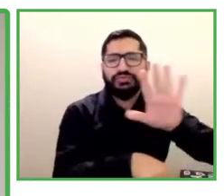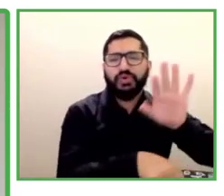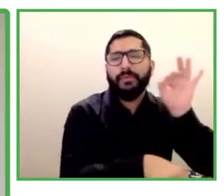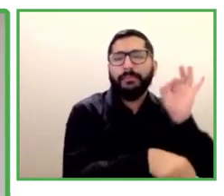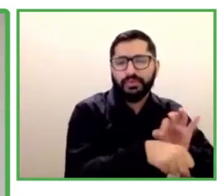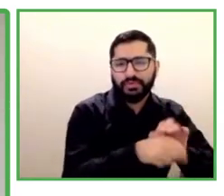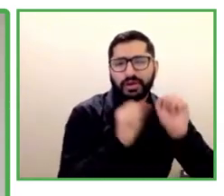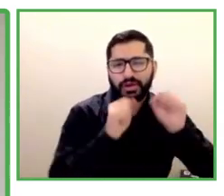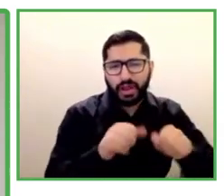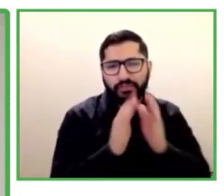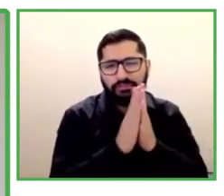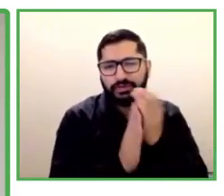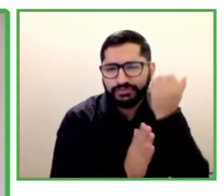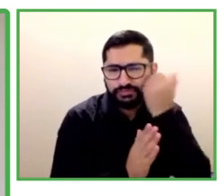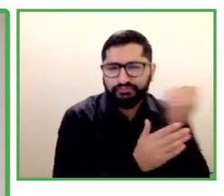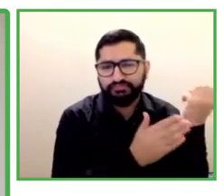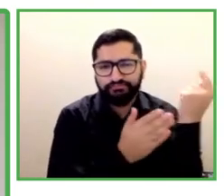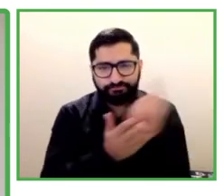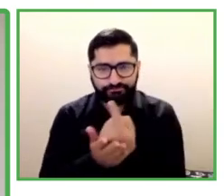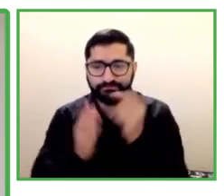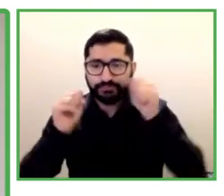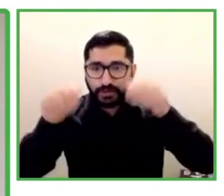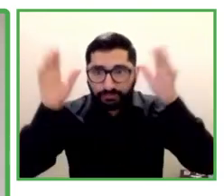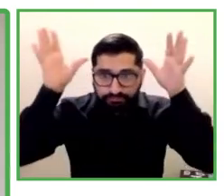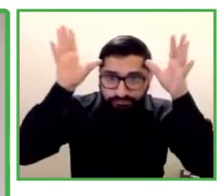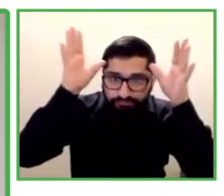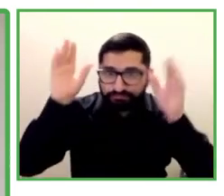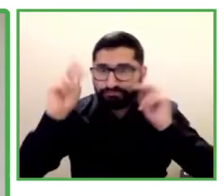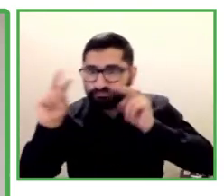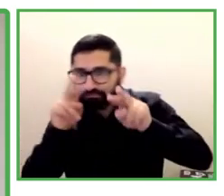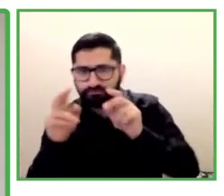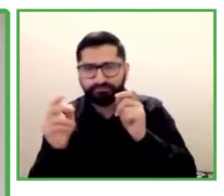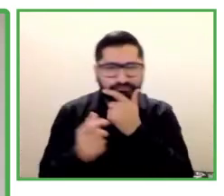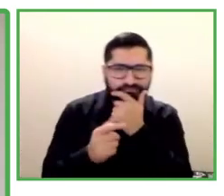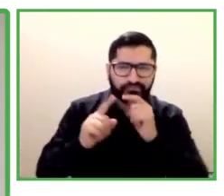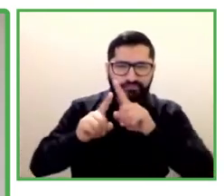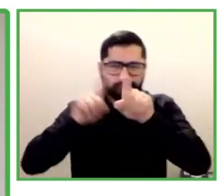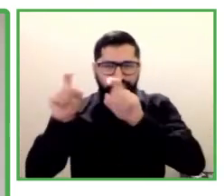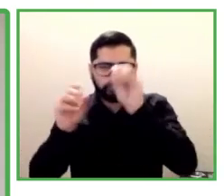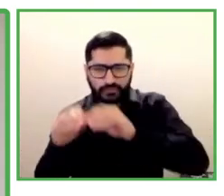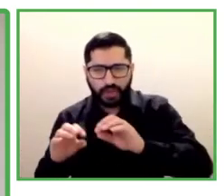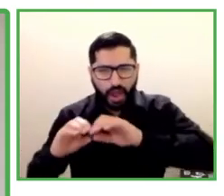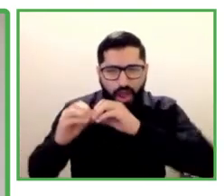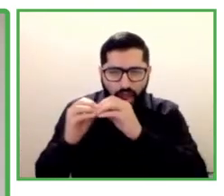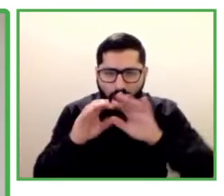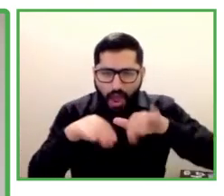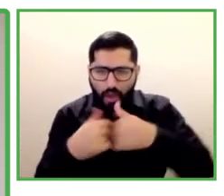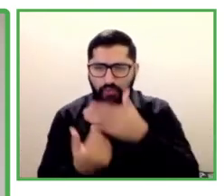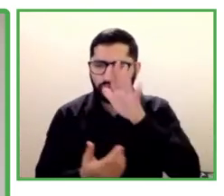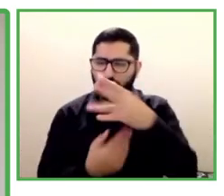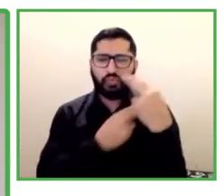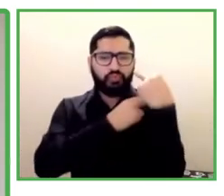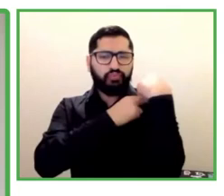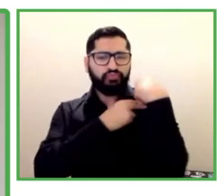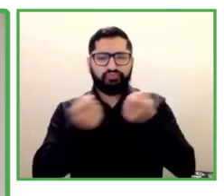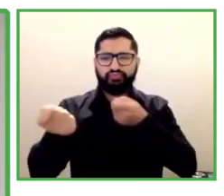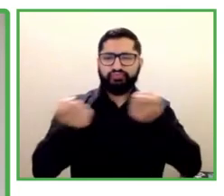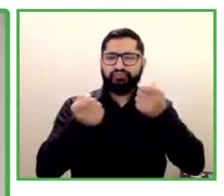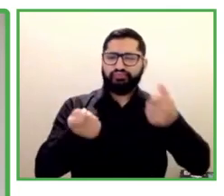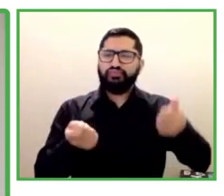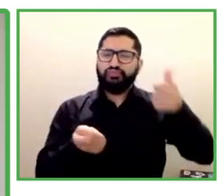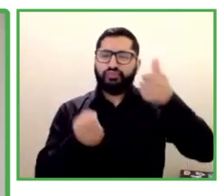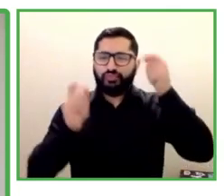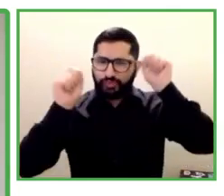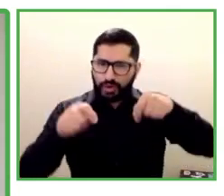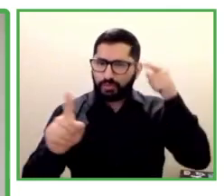in adapting and adopting these solutions in your own context and fields of work. Perhaps you can